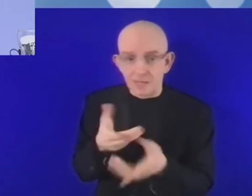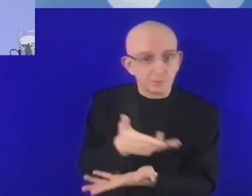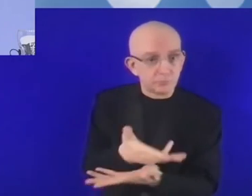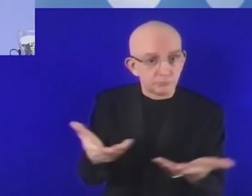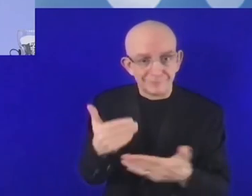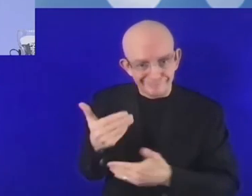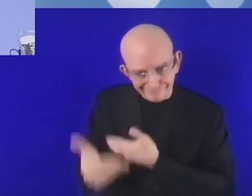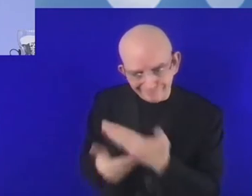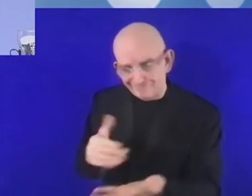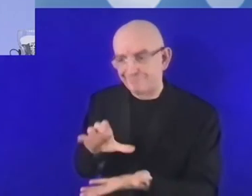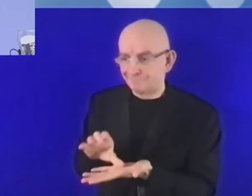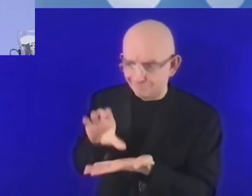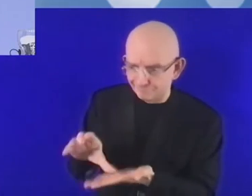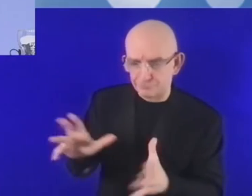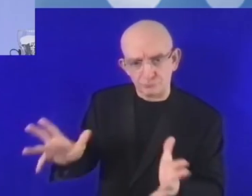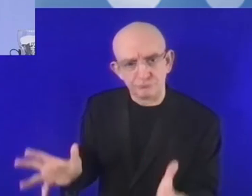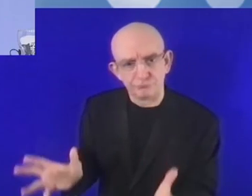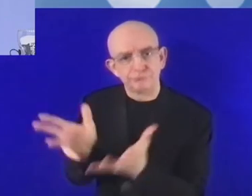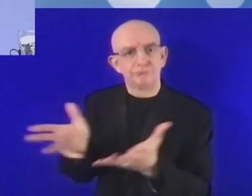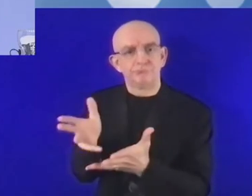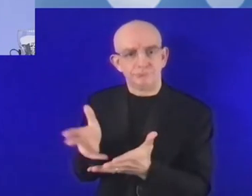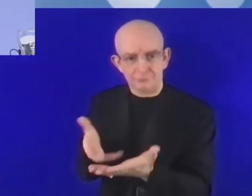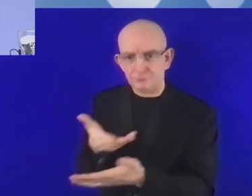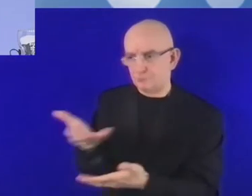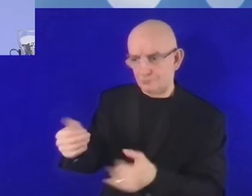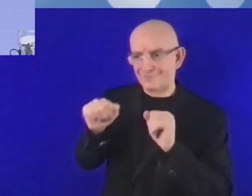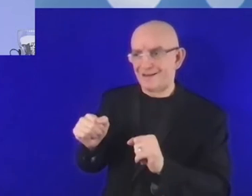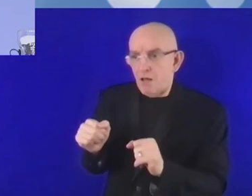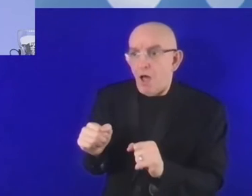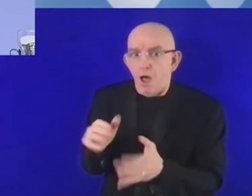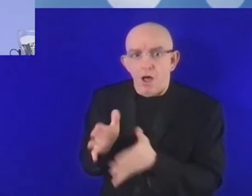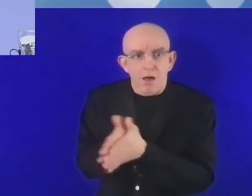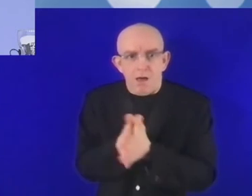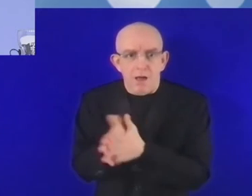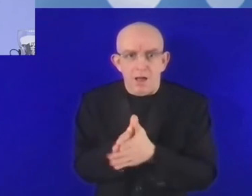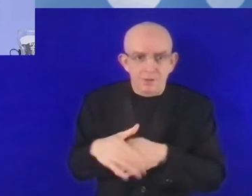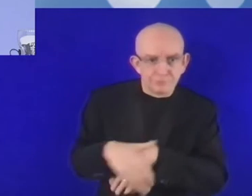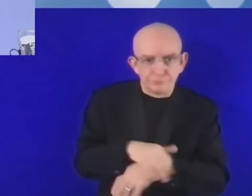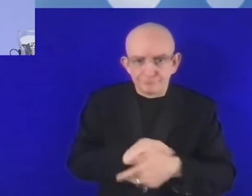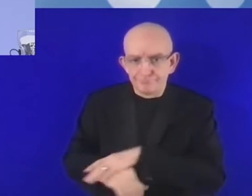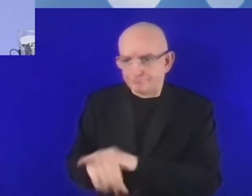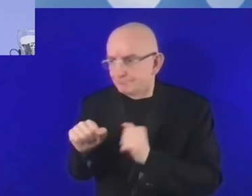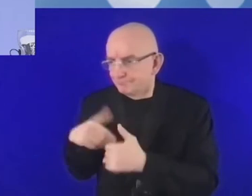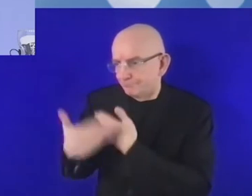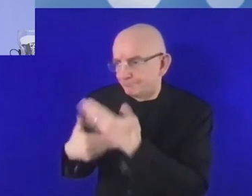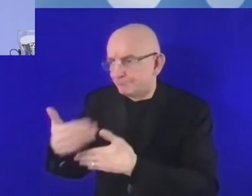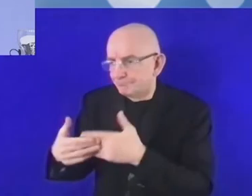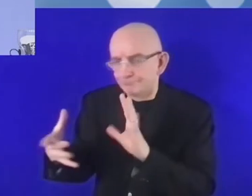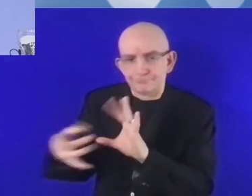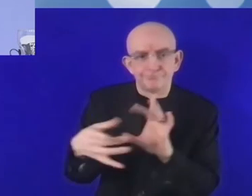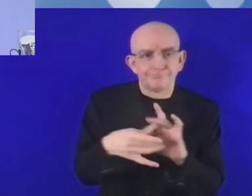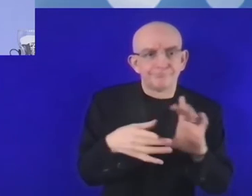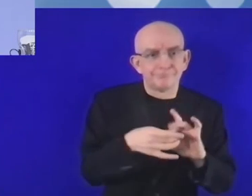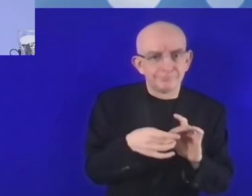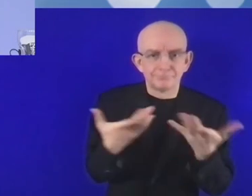etc. But first of all, of course, we have to provide that connectivity. You know that, in